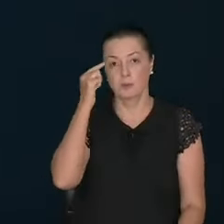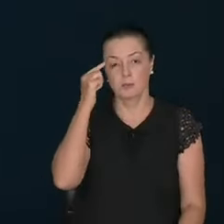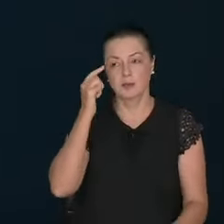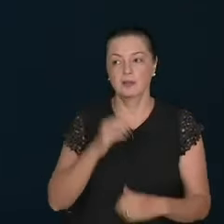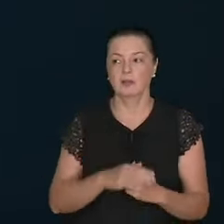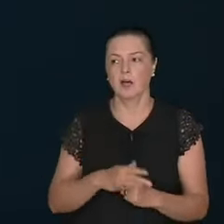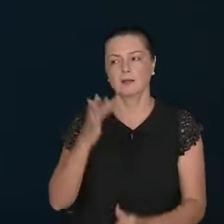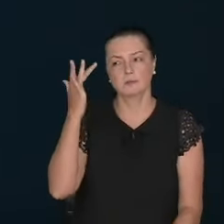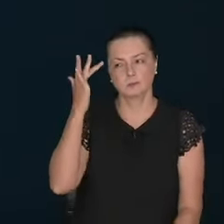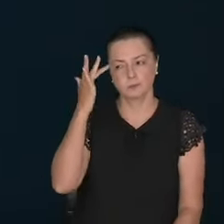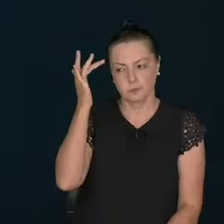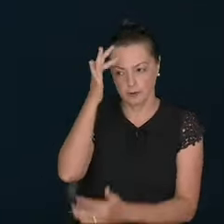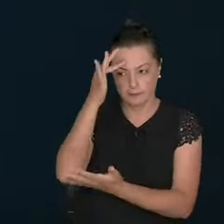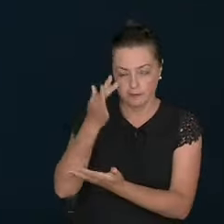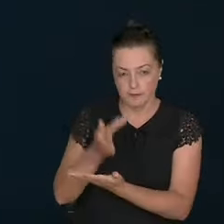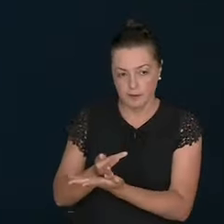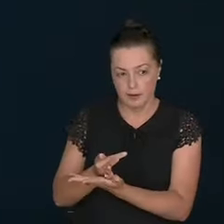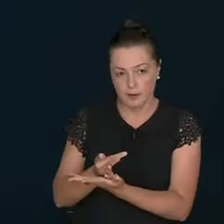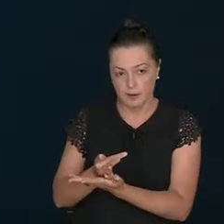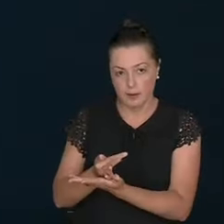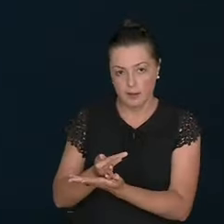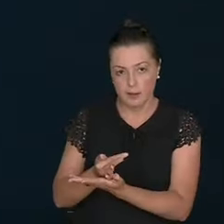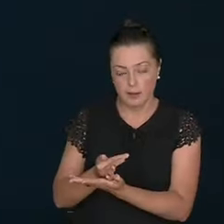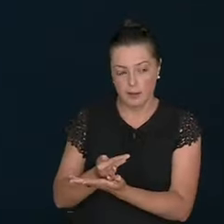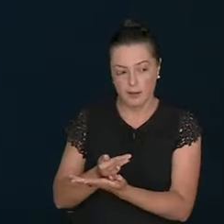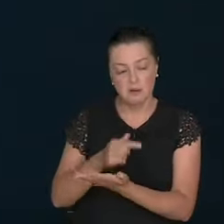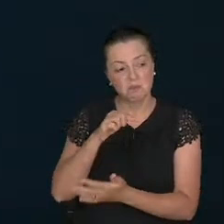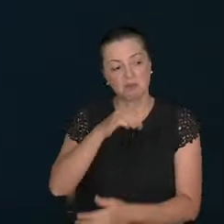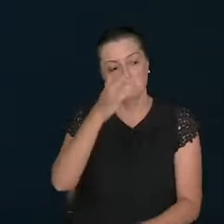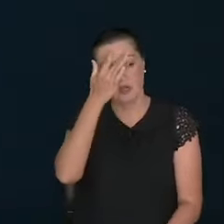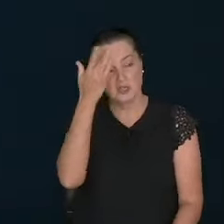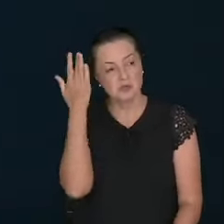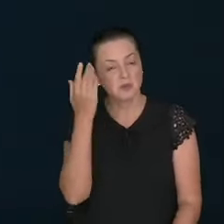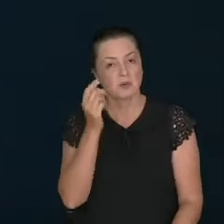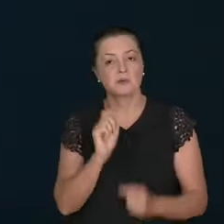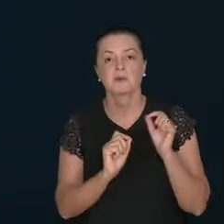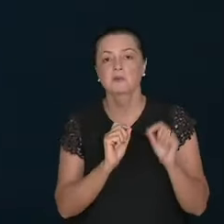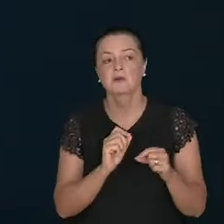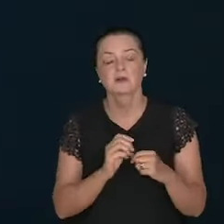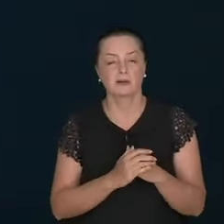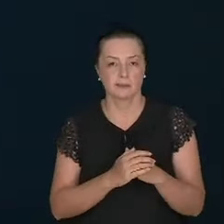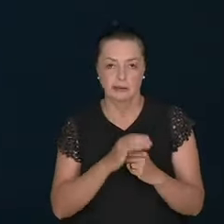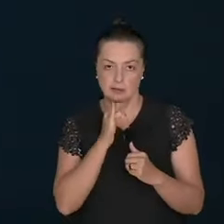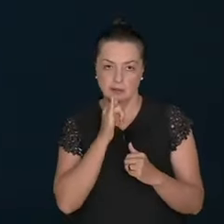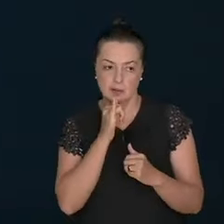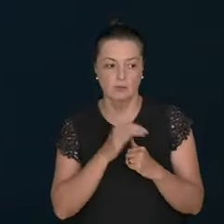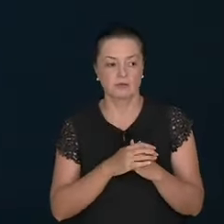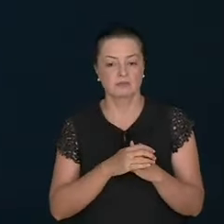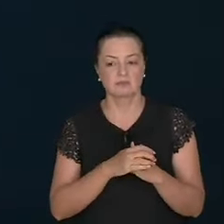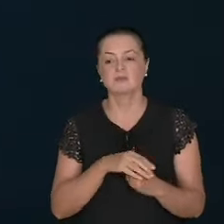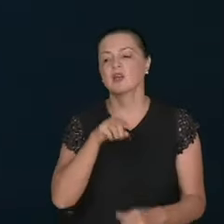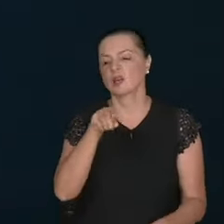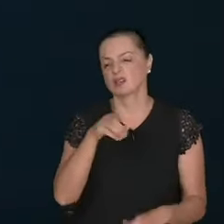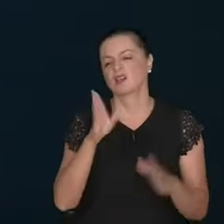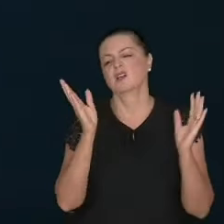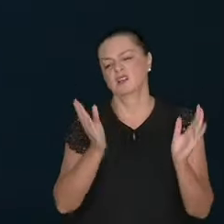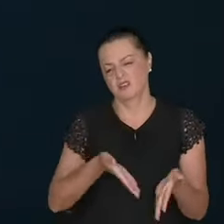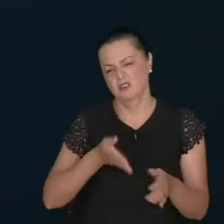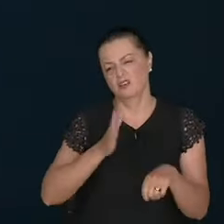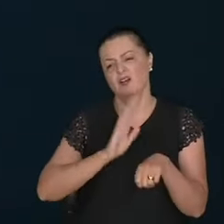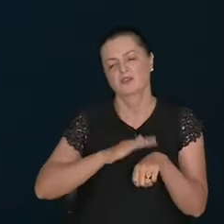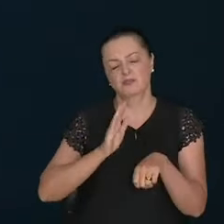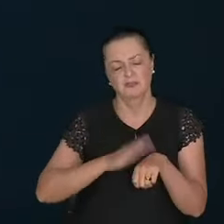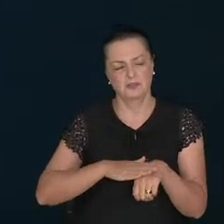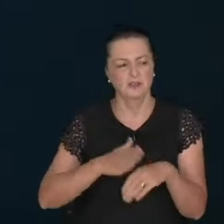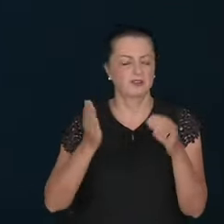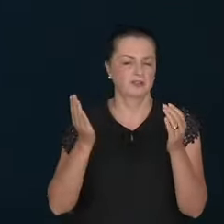maturity. Faith. Is. Oh. Now. I become. An old prophet. I have